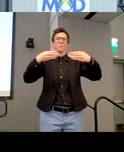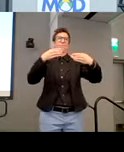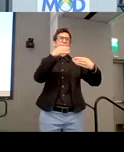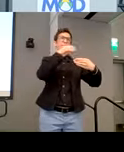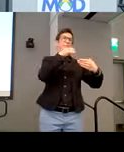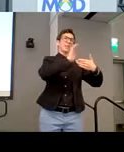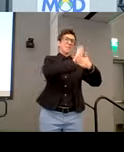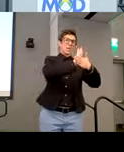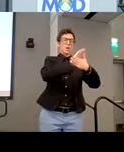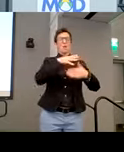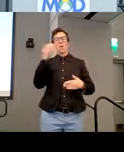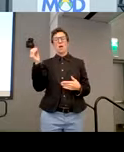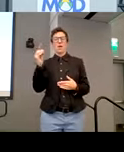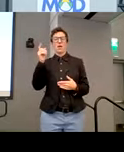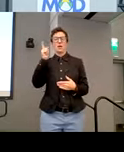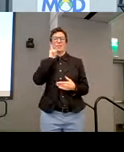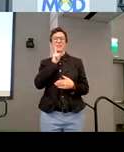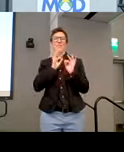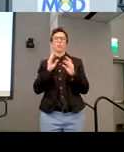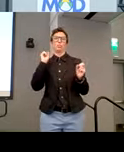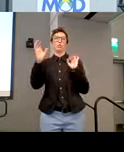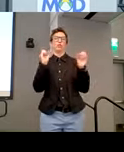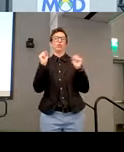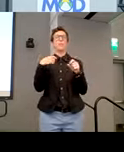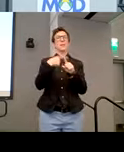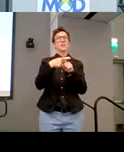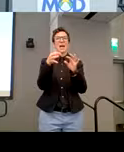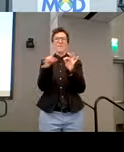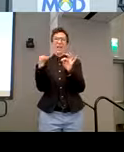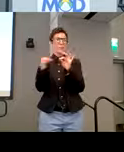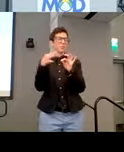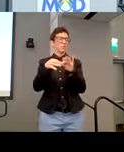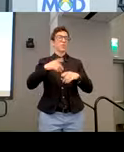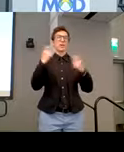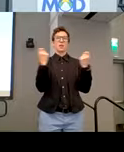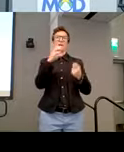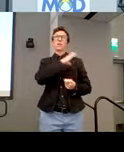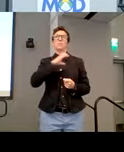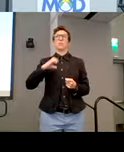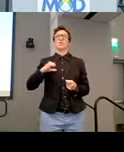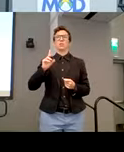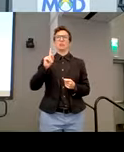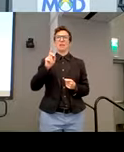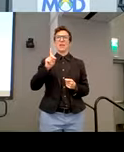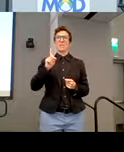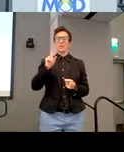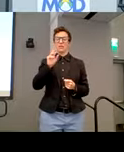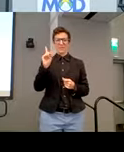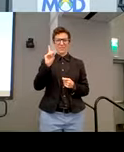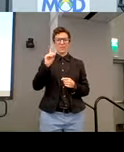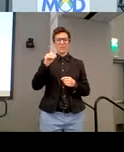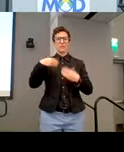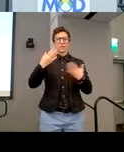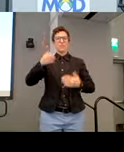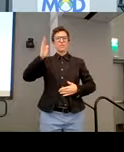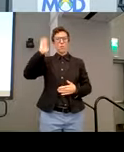provide a text version of everything spoken. At a ceremony, MCB commissioner, David D'Arcangelo presents an award to a man